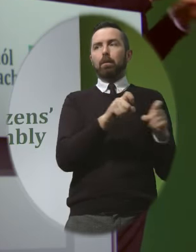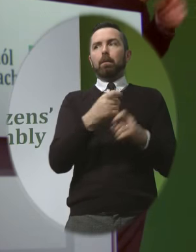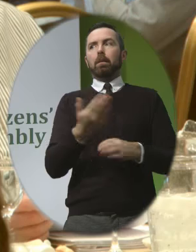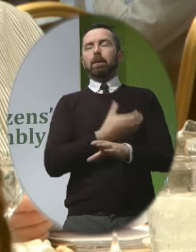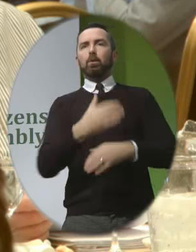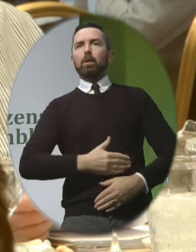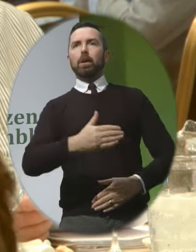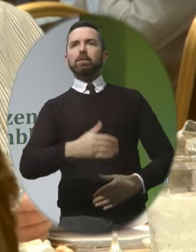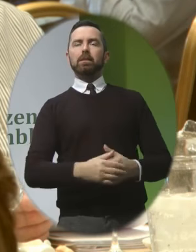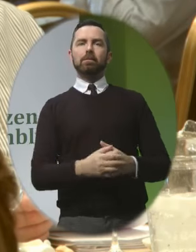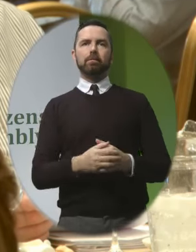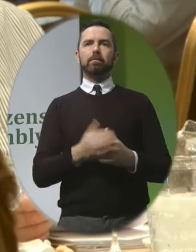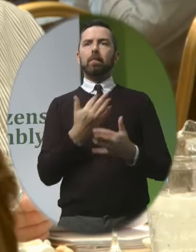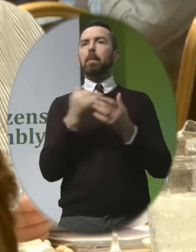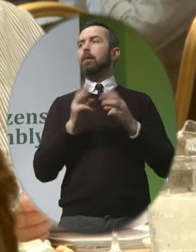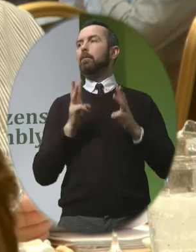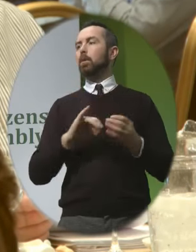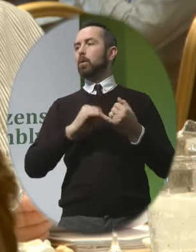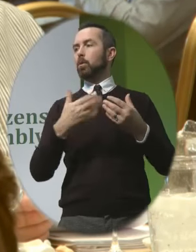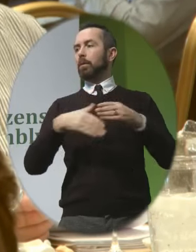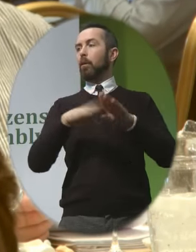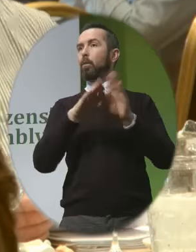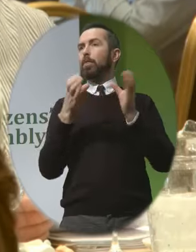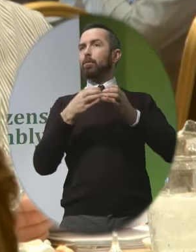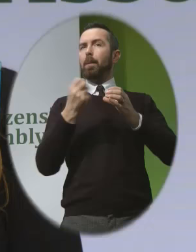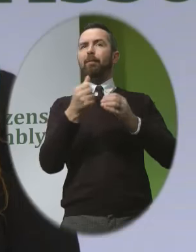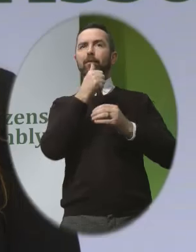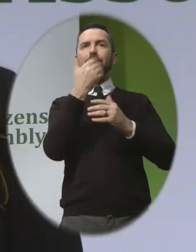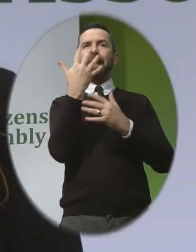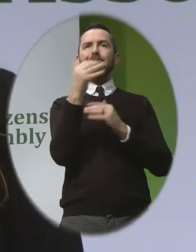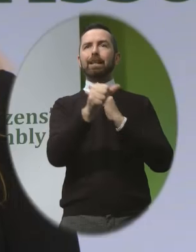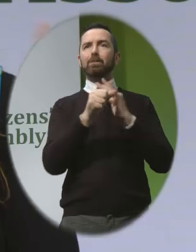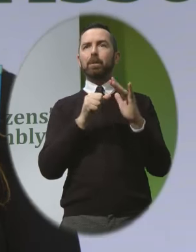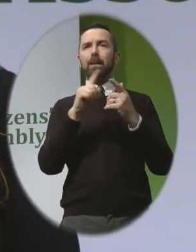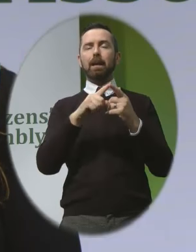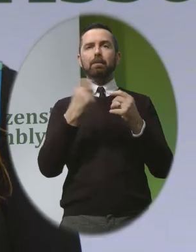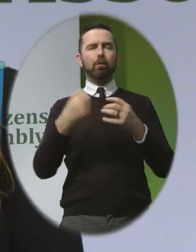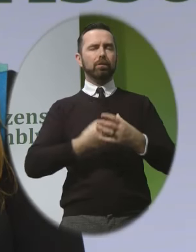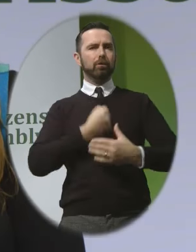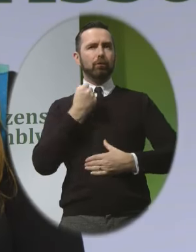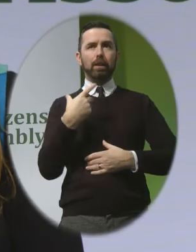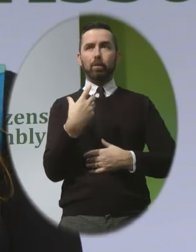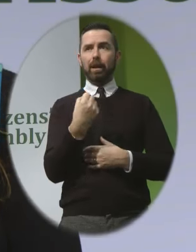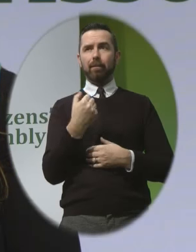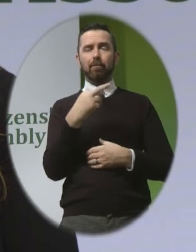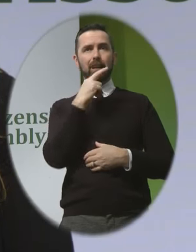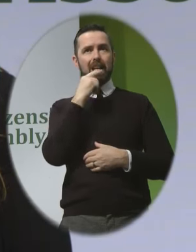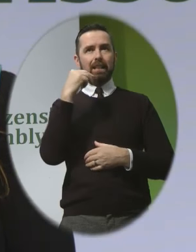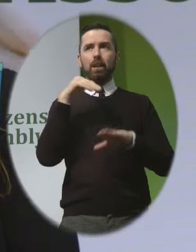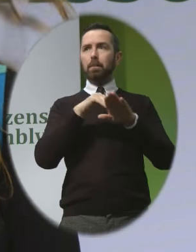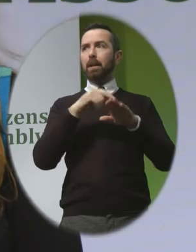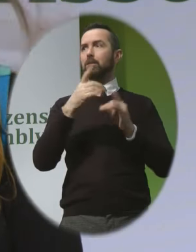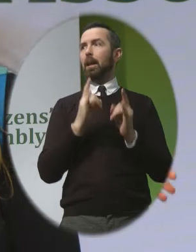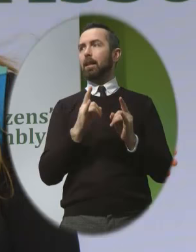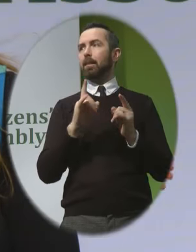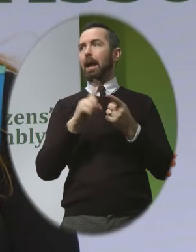many of us and parents for choices have experienced this firsthand and the traumas that we have endured as a result has seriously impacted our health and our